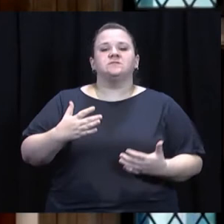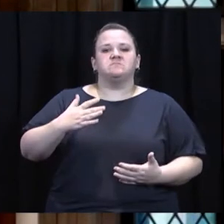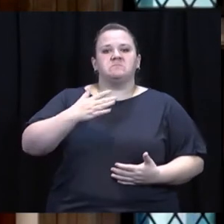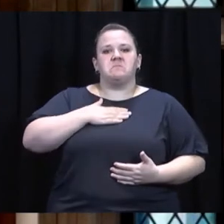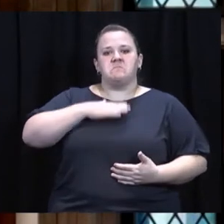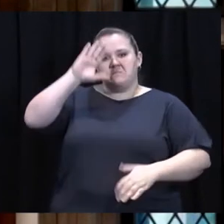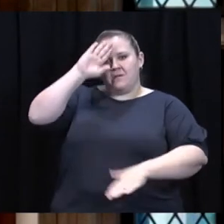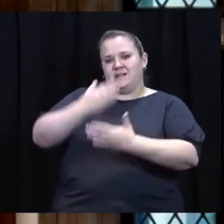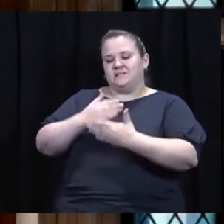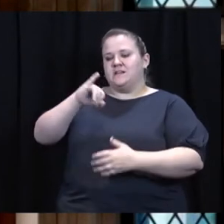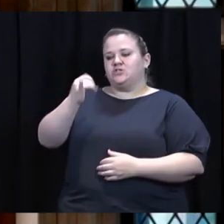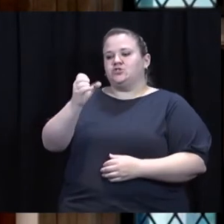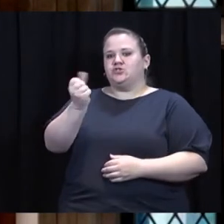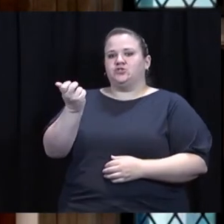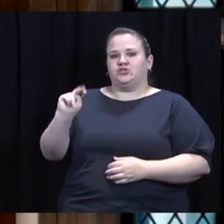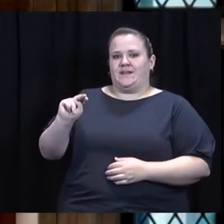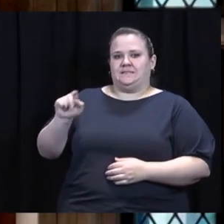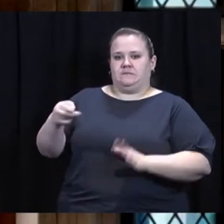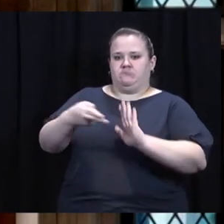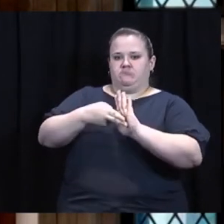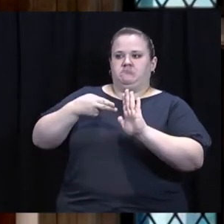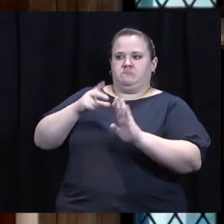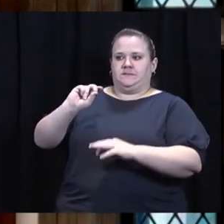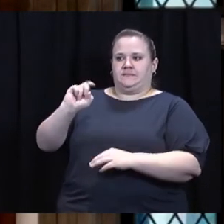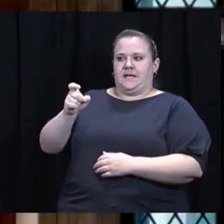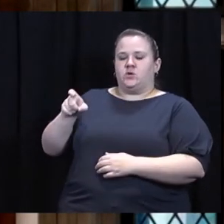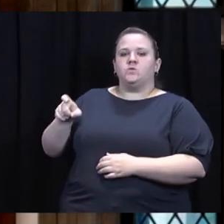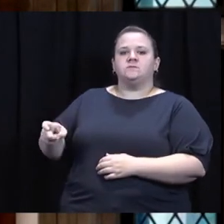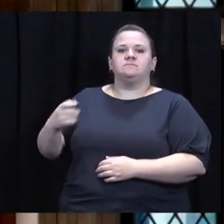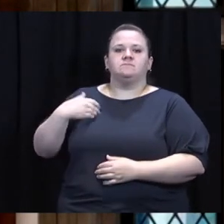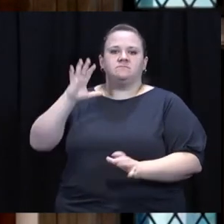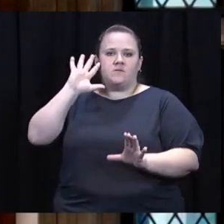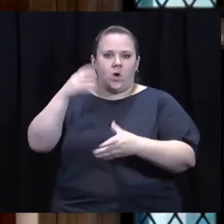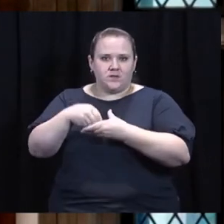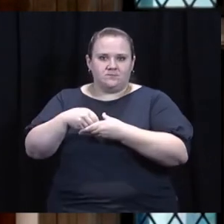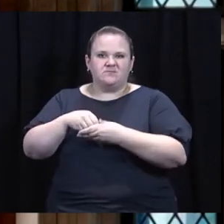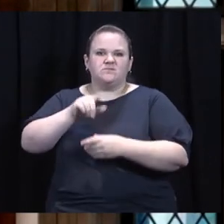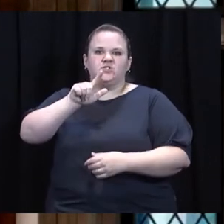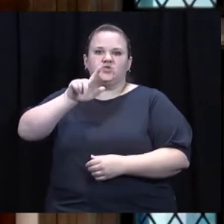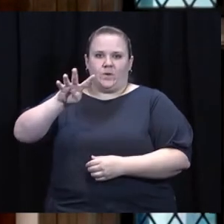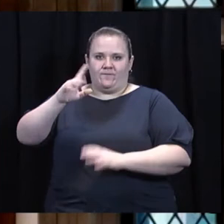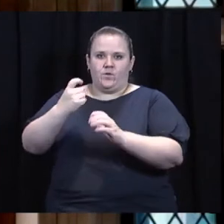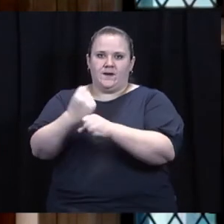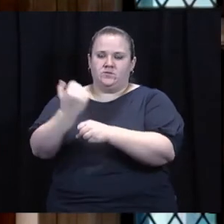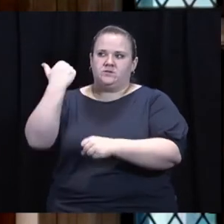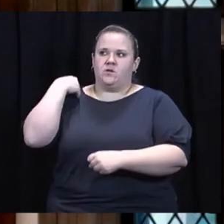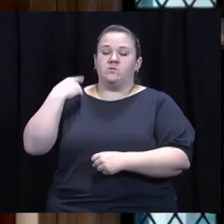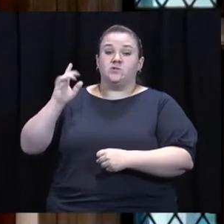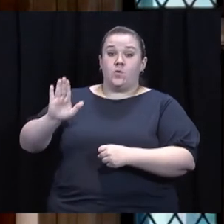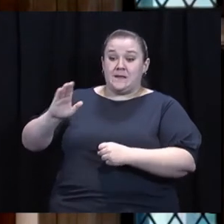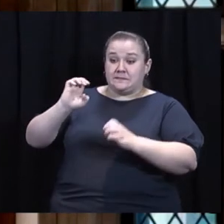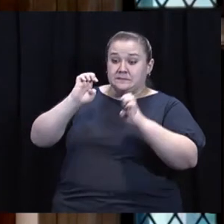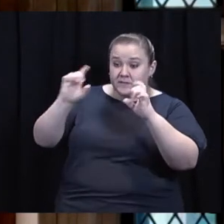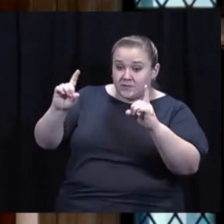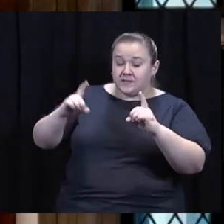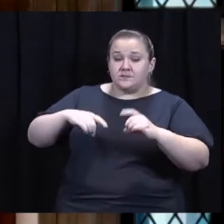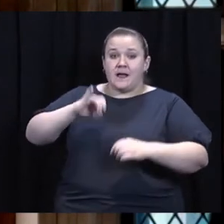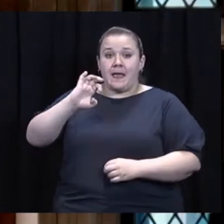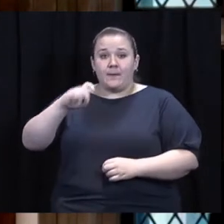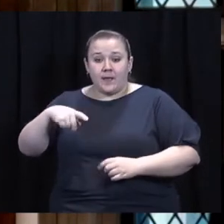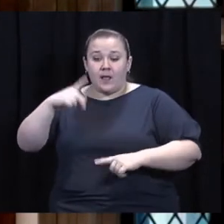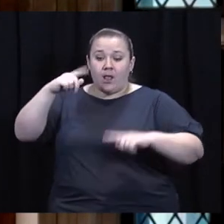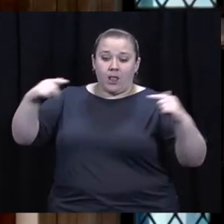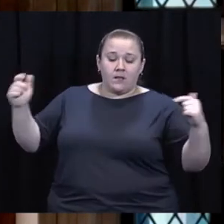was diagnosed as being on the autism spectrum 24 years ago. Juggling his education, his IEP,